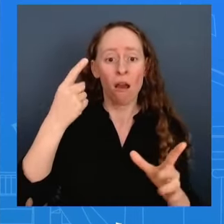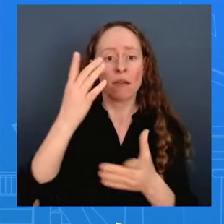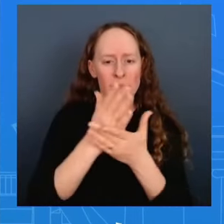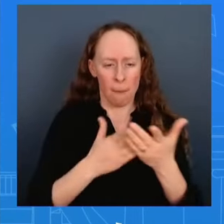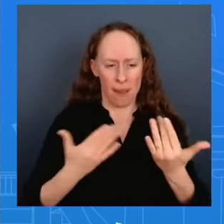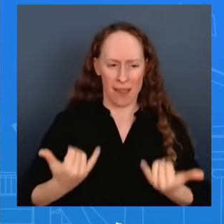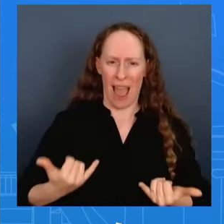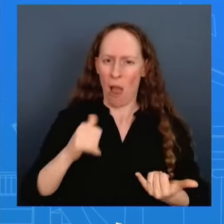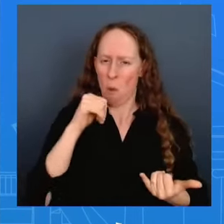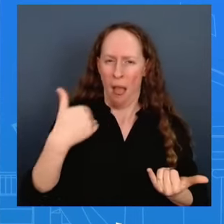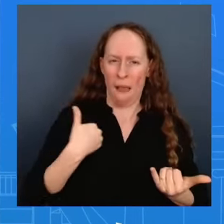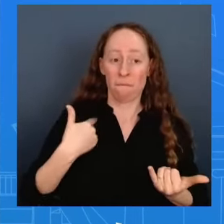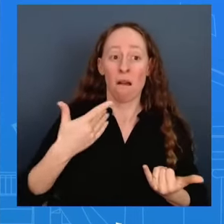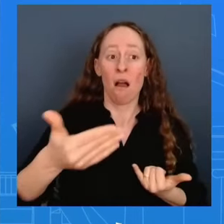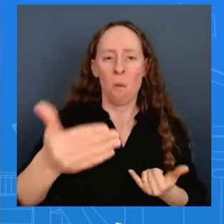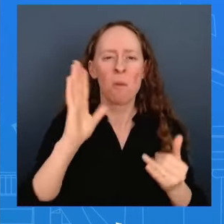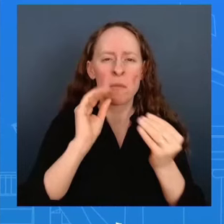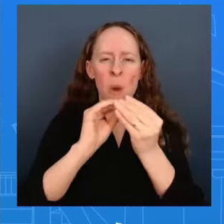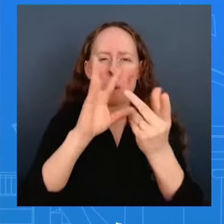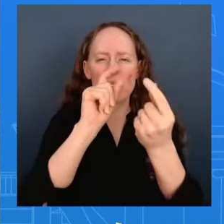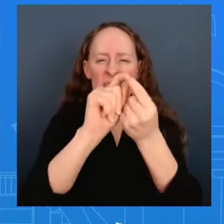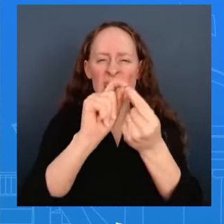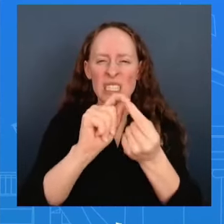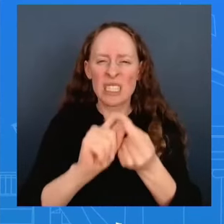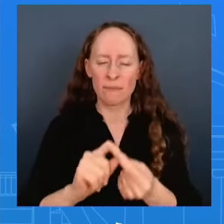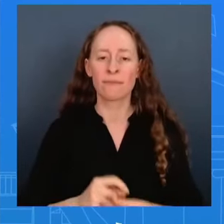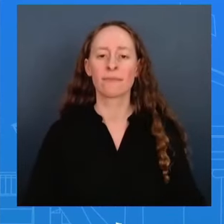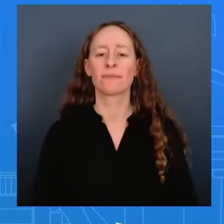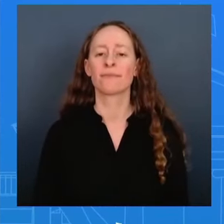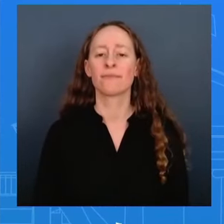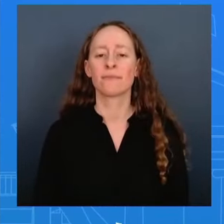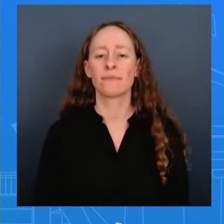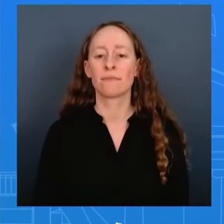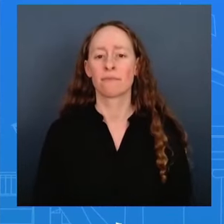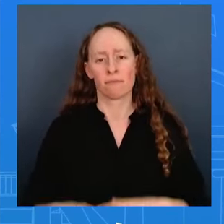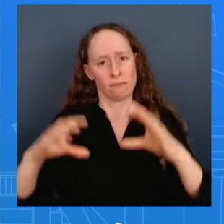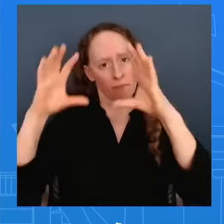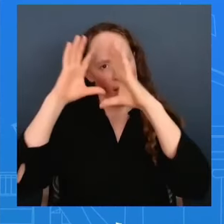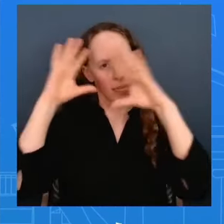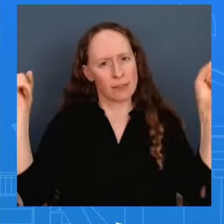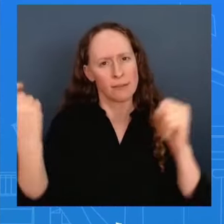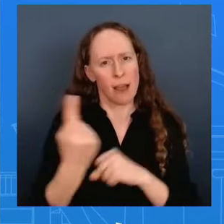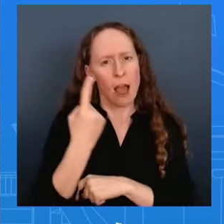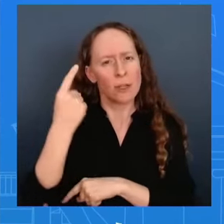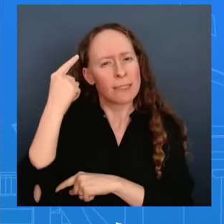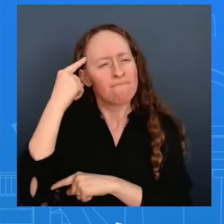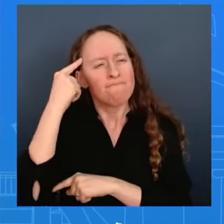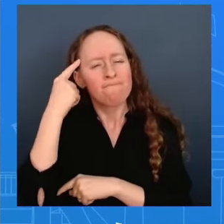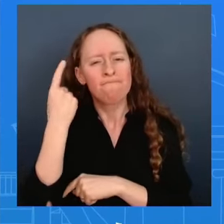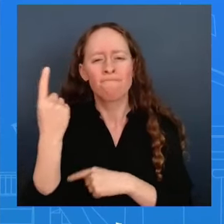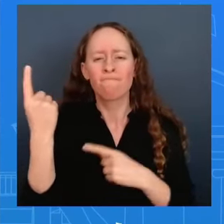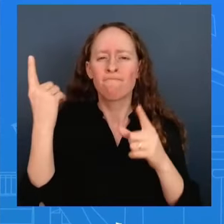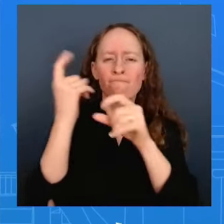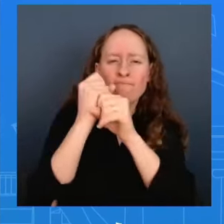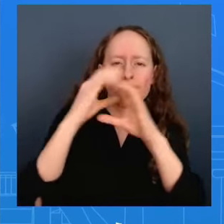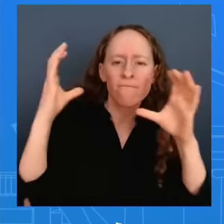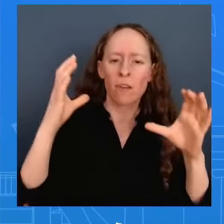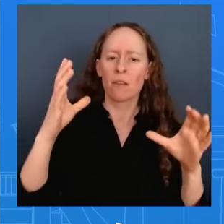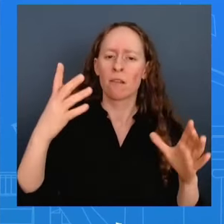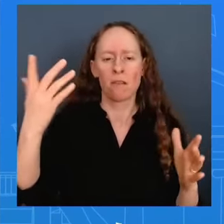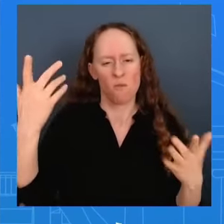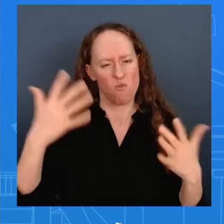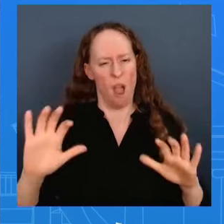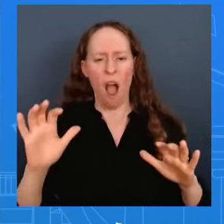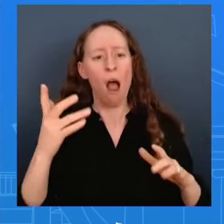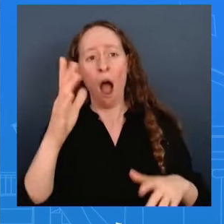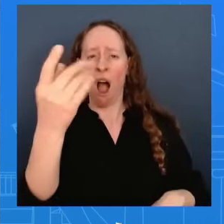is strategic as he has said we do not seek to constrain china's economic development but we will